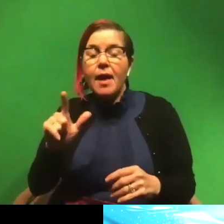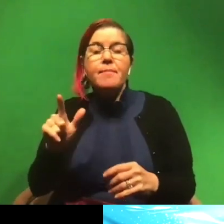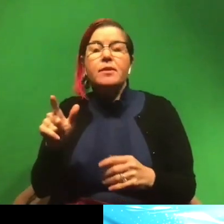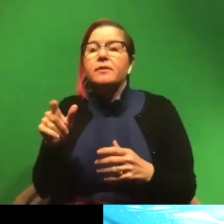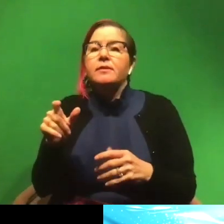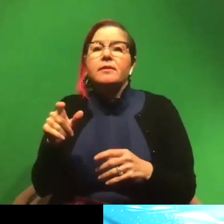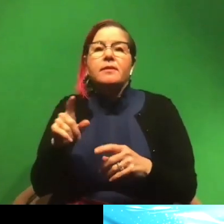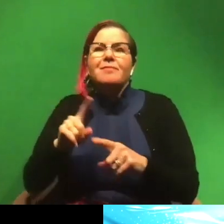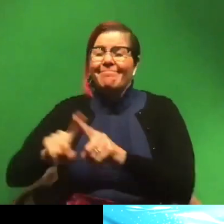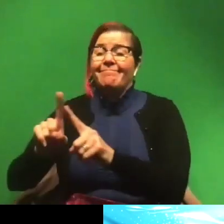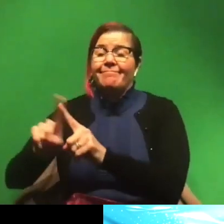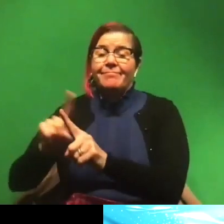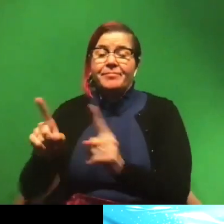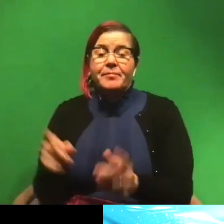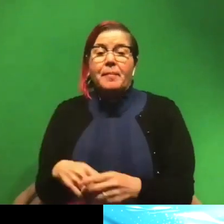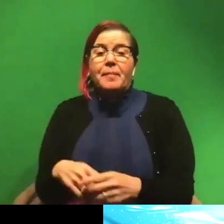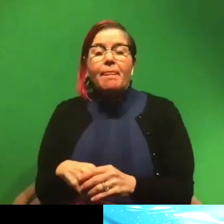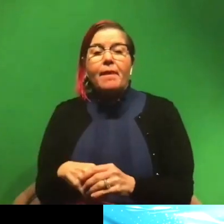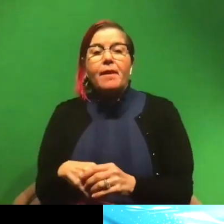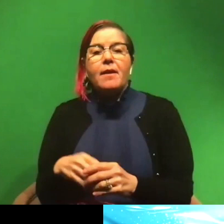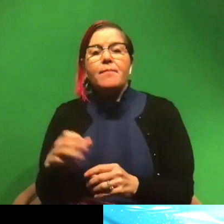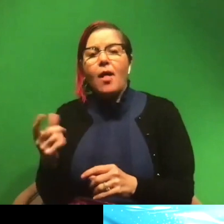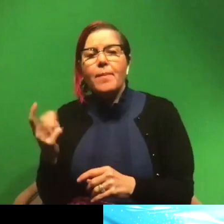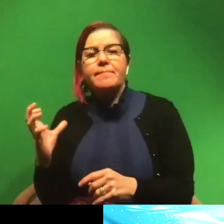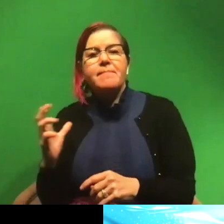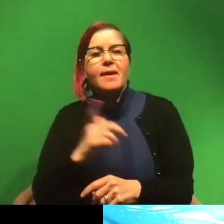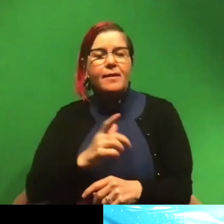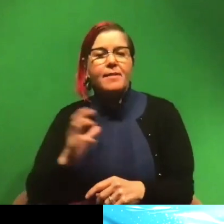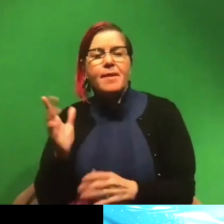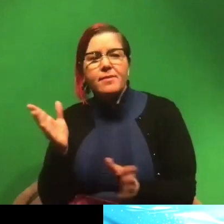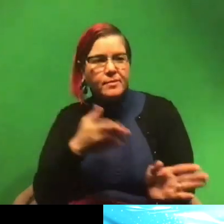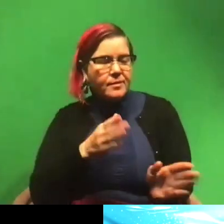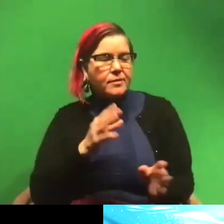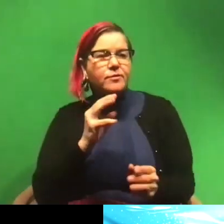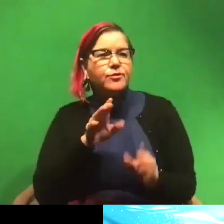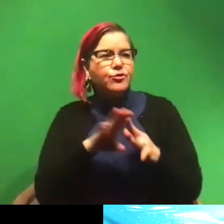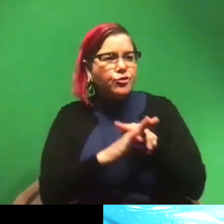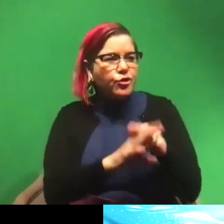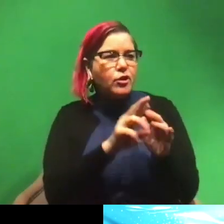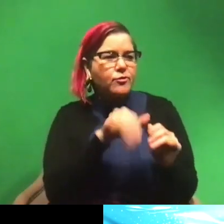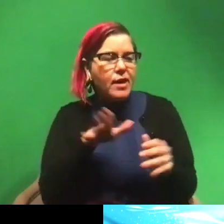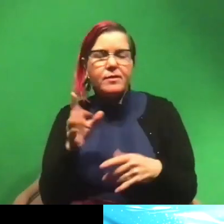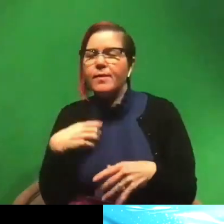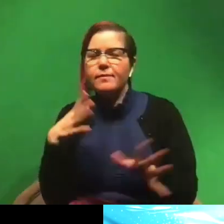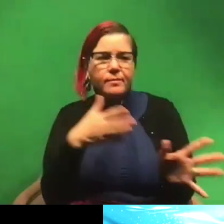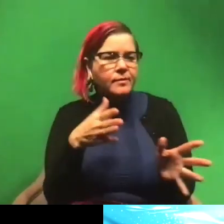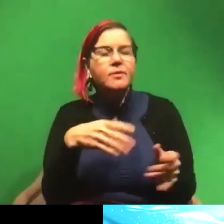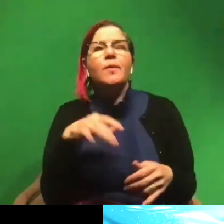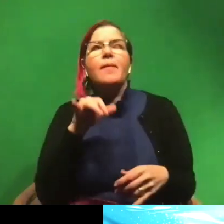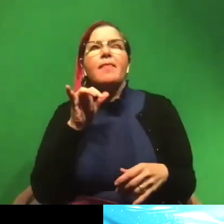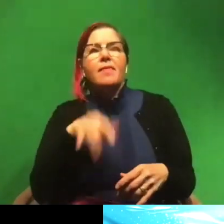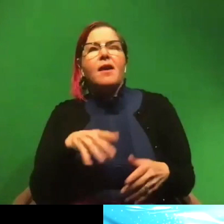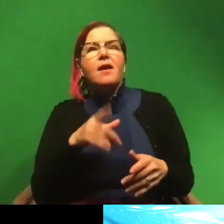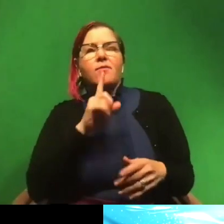tried lots of things. But I just kept coming back to sharks and rays. So that was what I was really